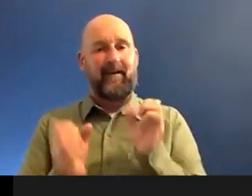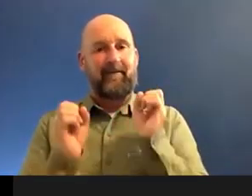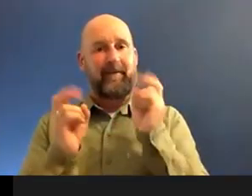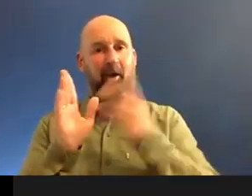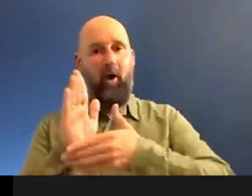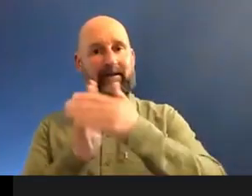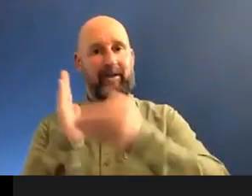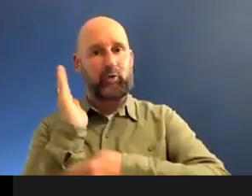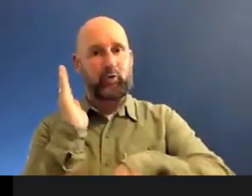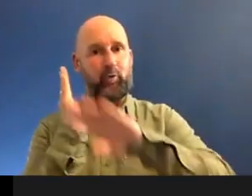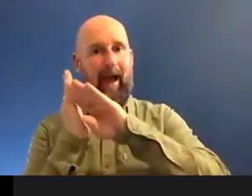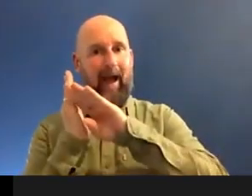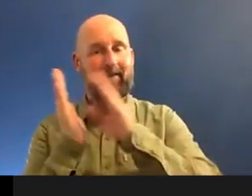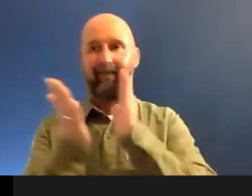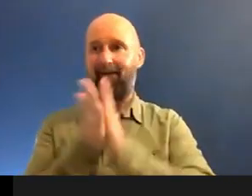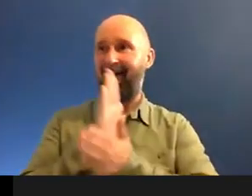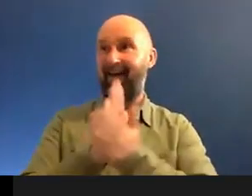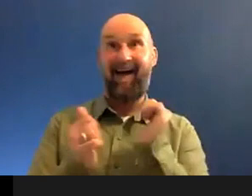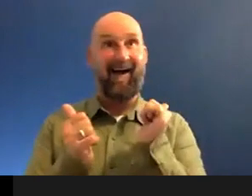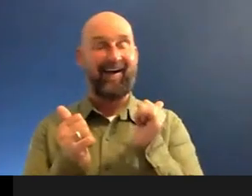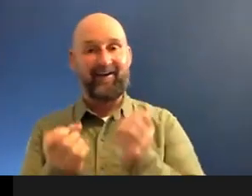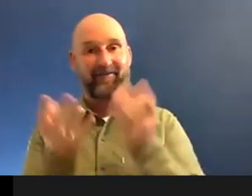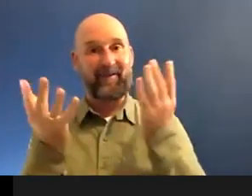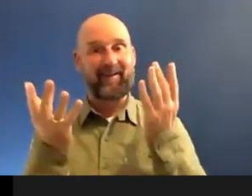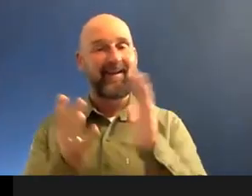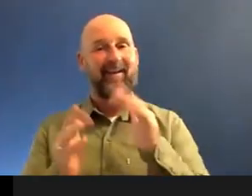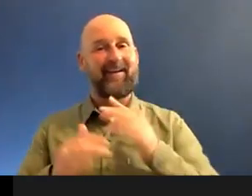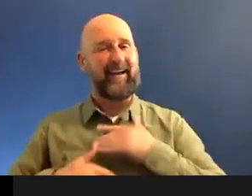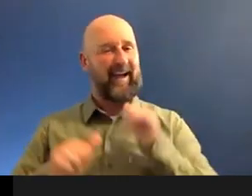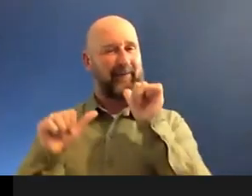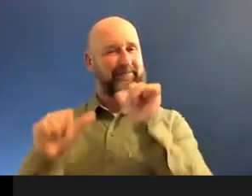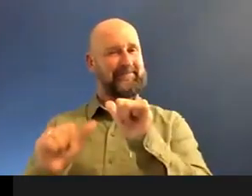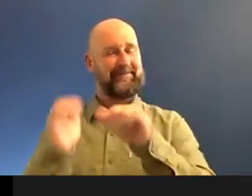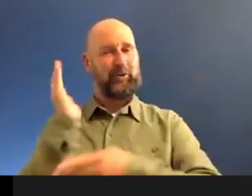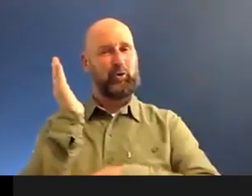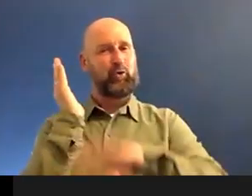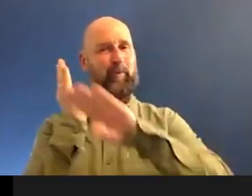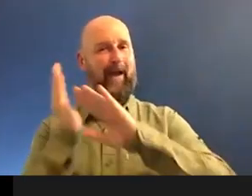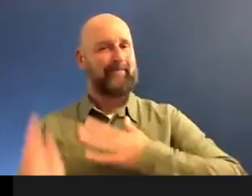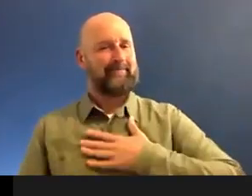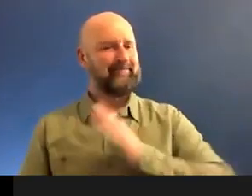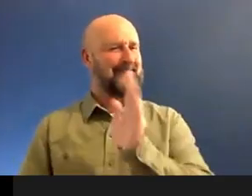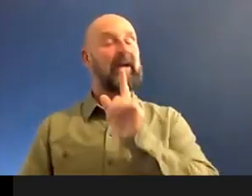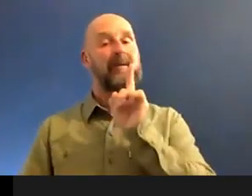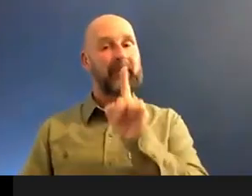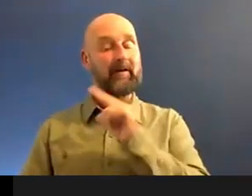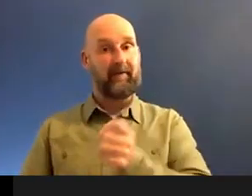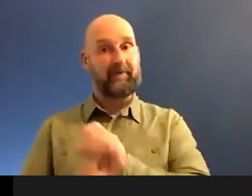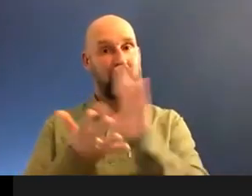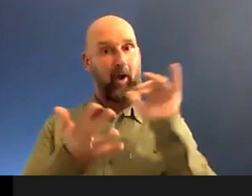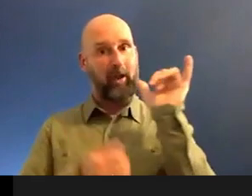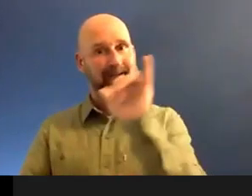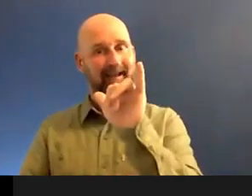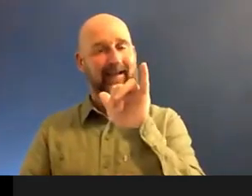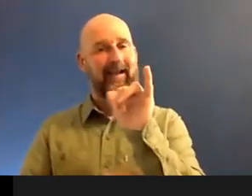Dubai, done and dusted. By the way, not a big fan of Dubai. But then I had to check back